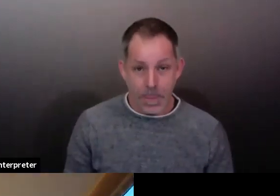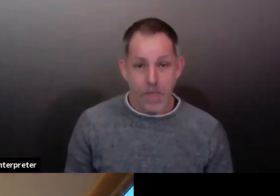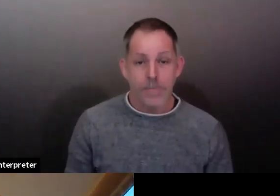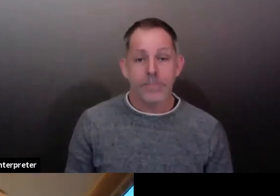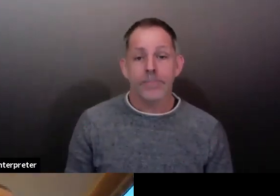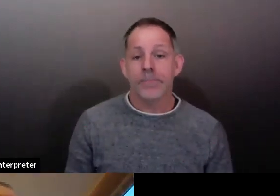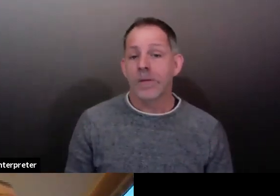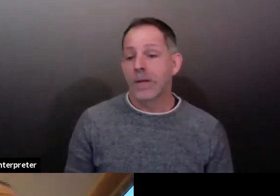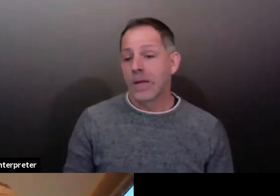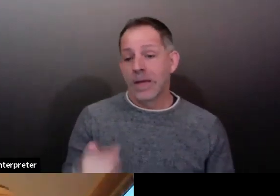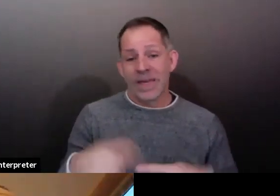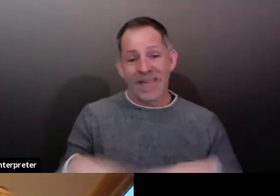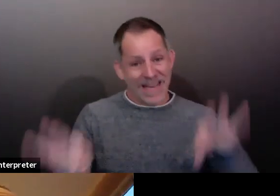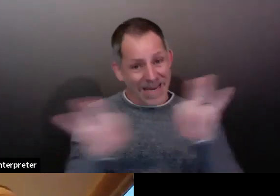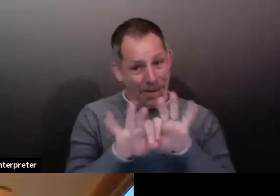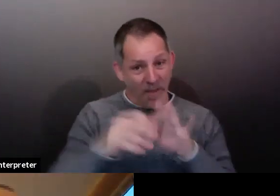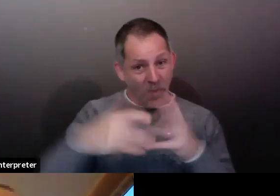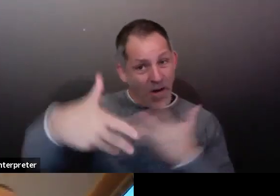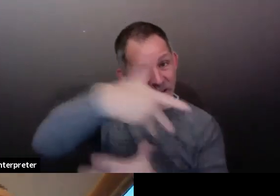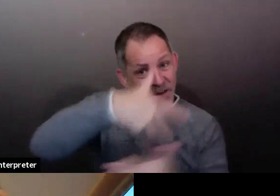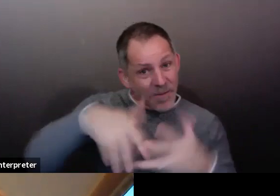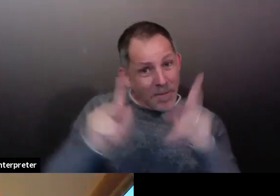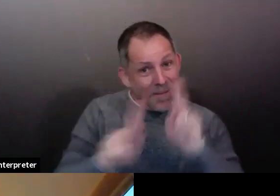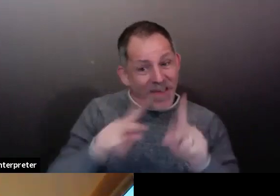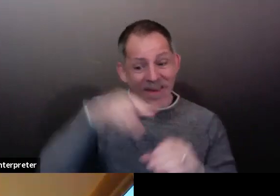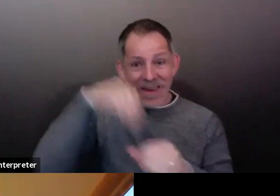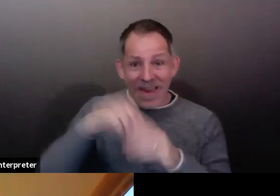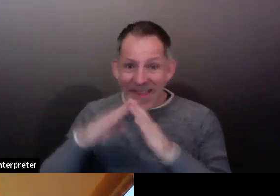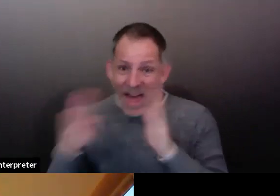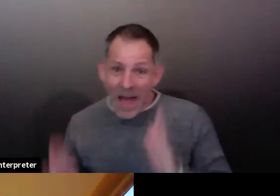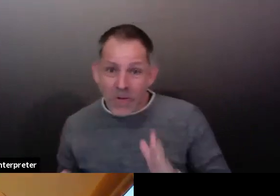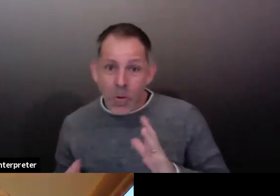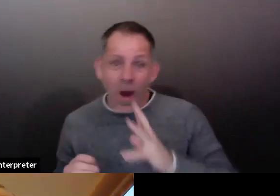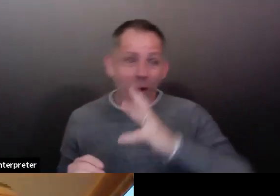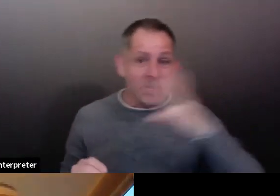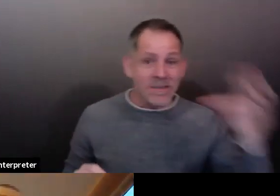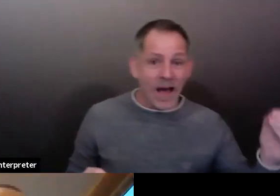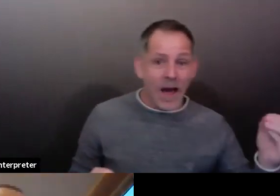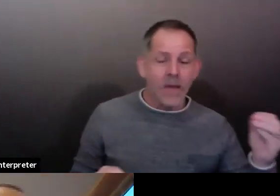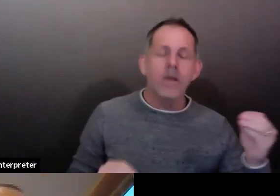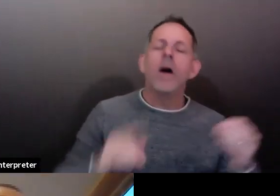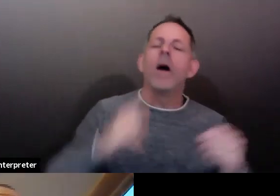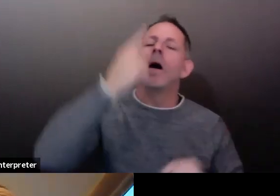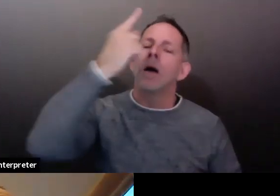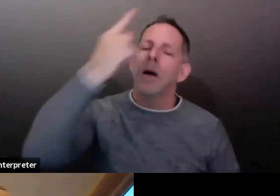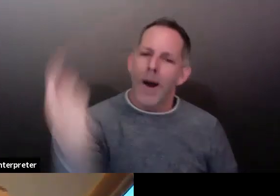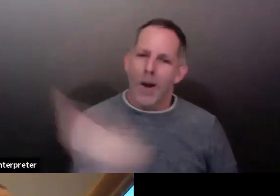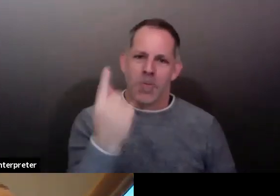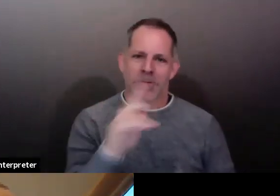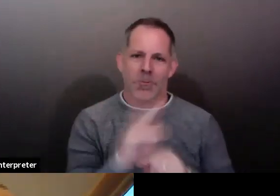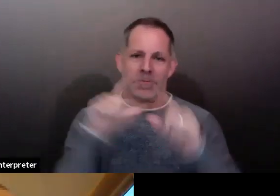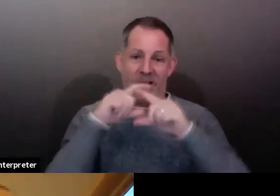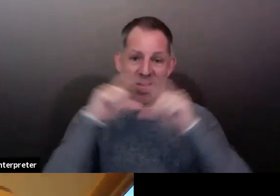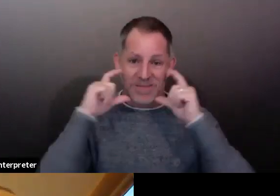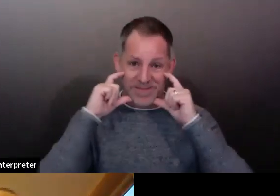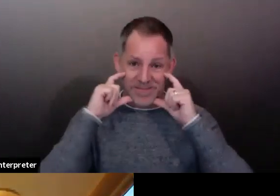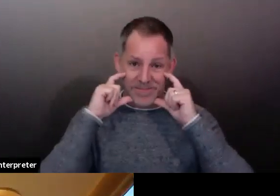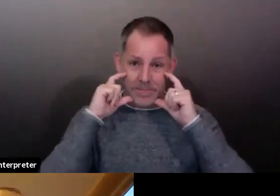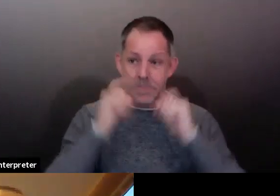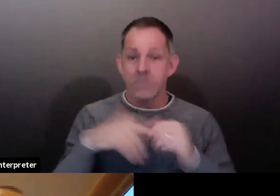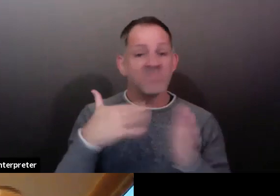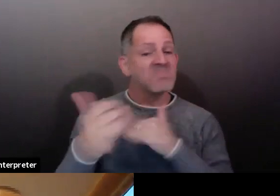household or outside of it, wear a face covering. You're out in public, whether it's outdoors or indoors, wear a face covering.